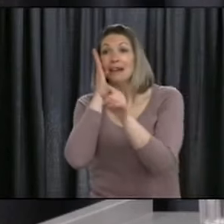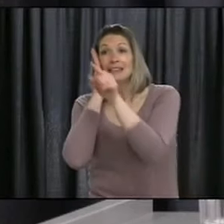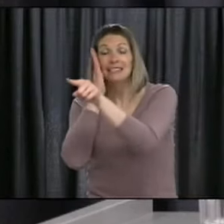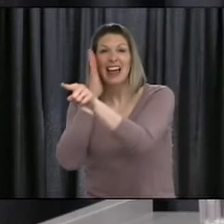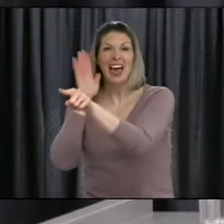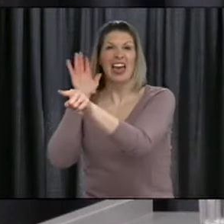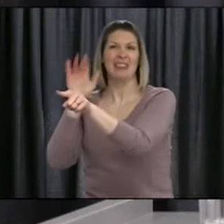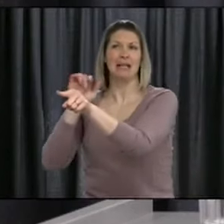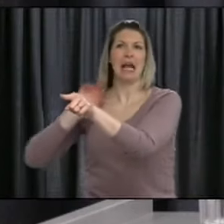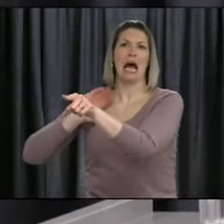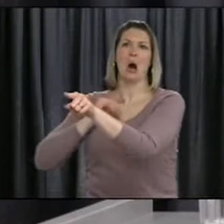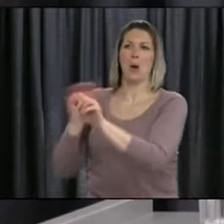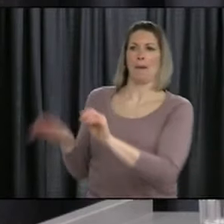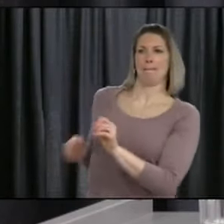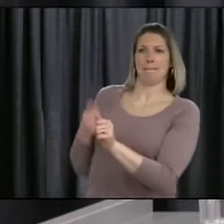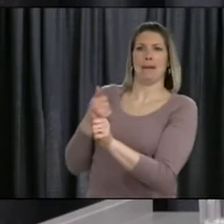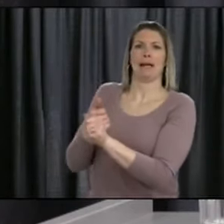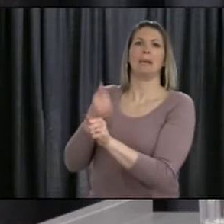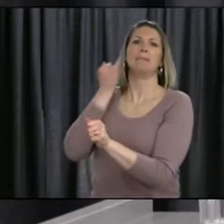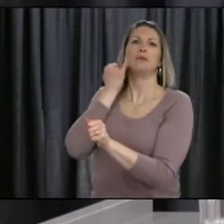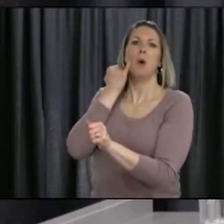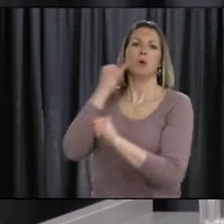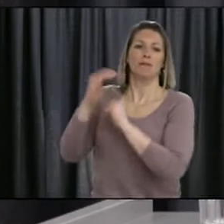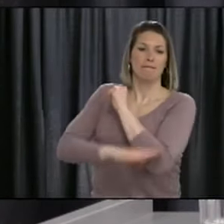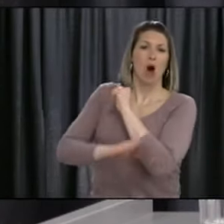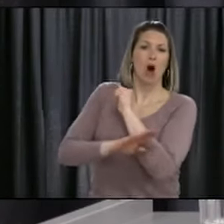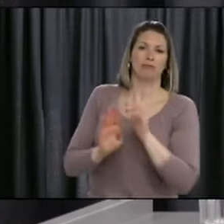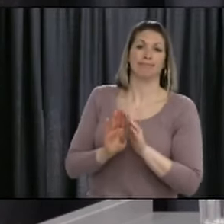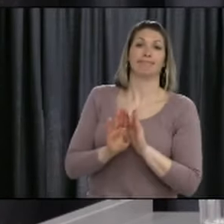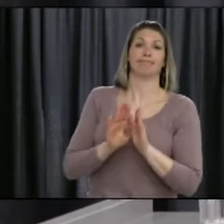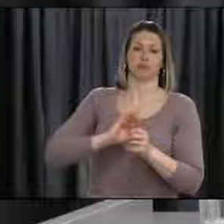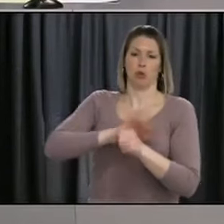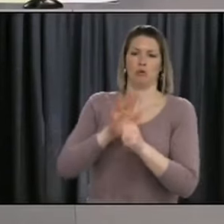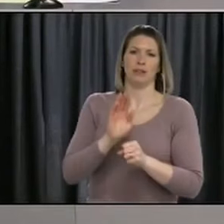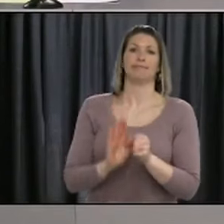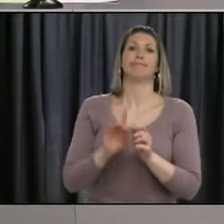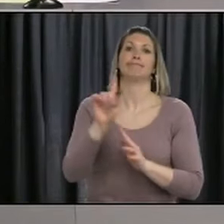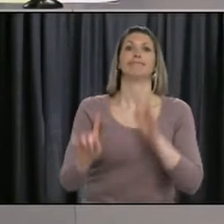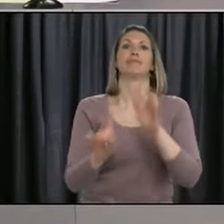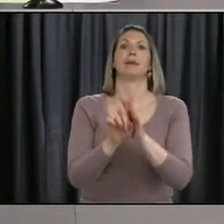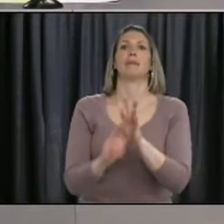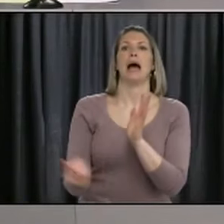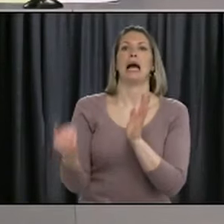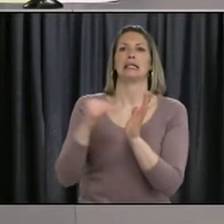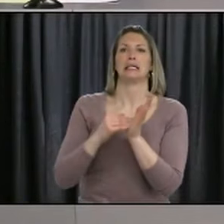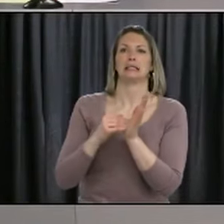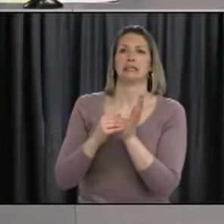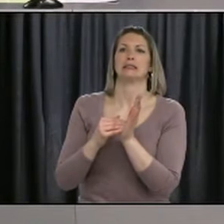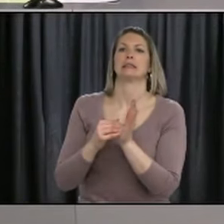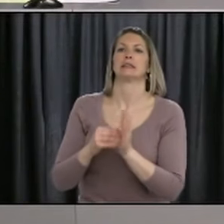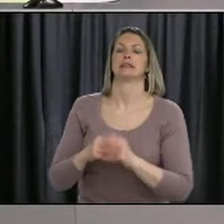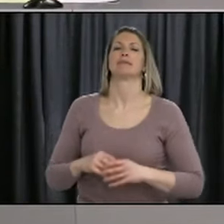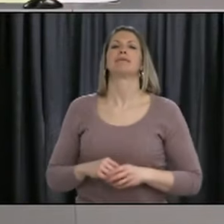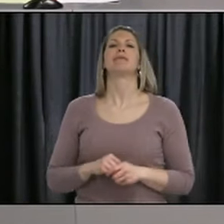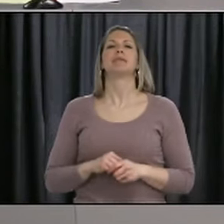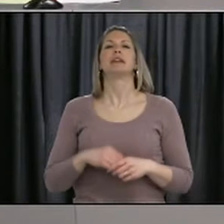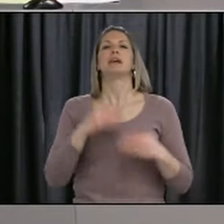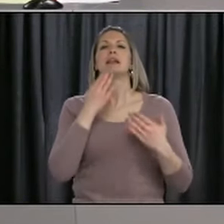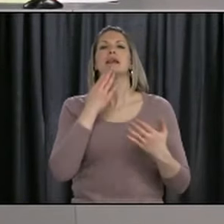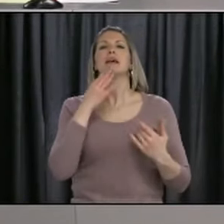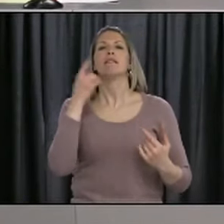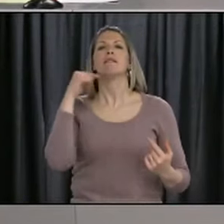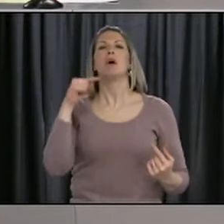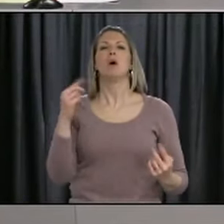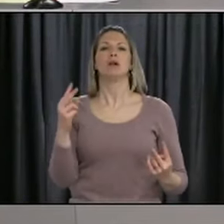should we see another outbreak over that period. Thank you very much for tuning in. The time for questions has ended.